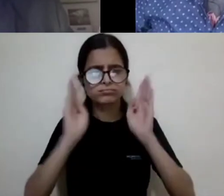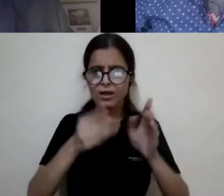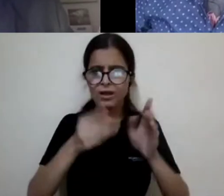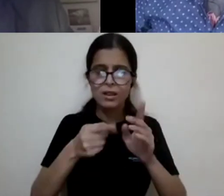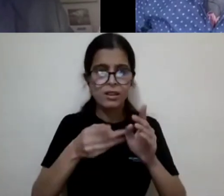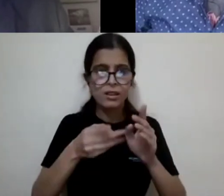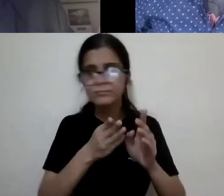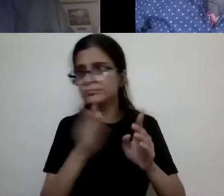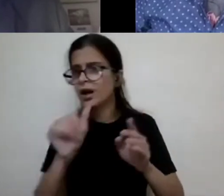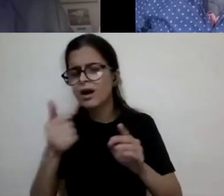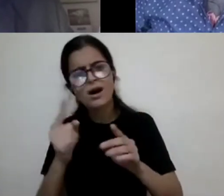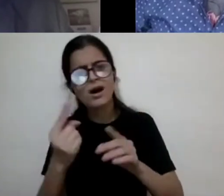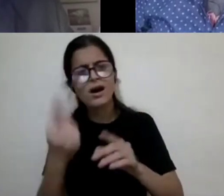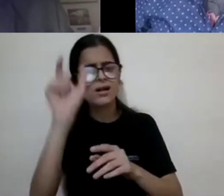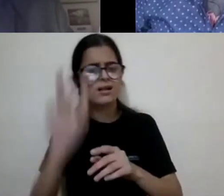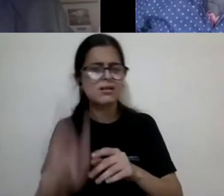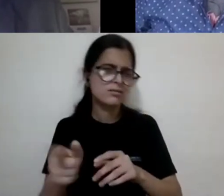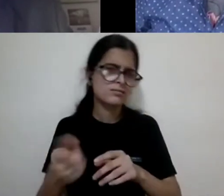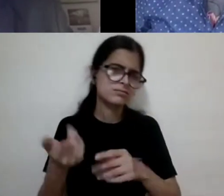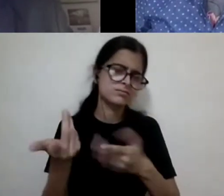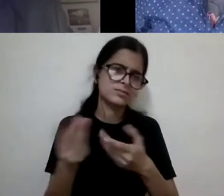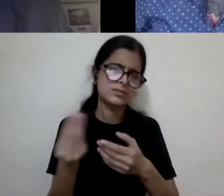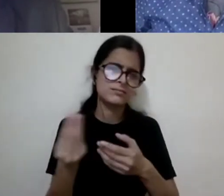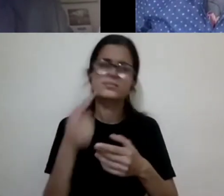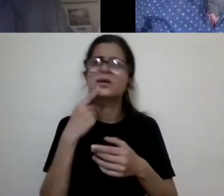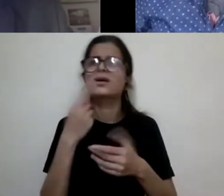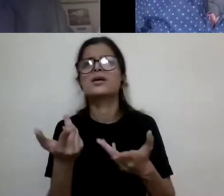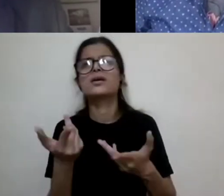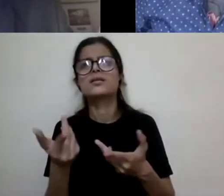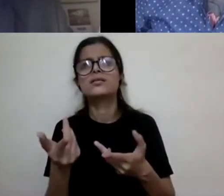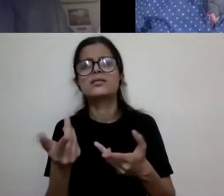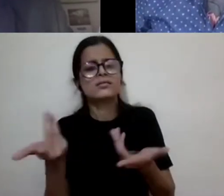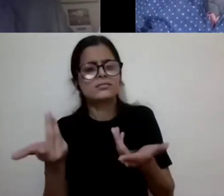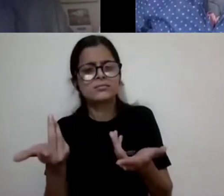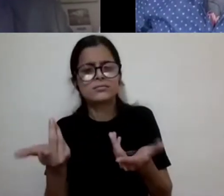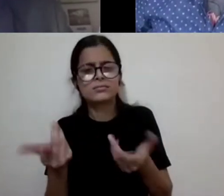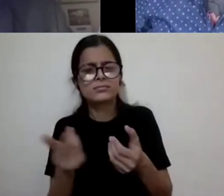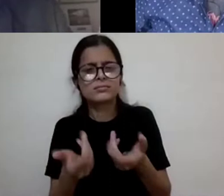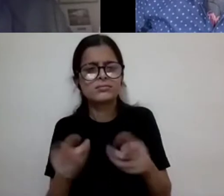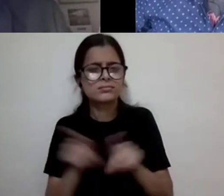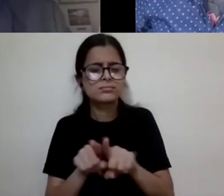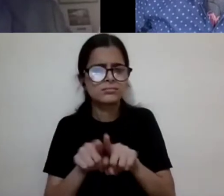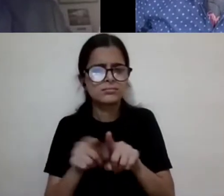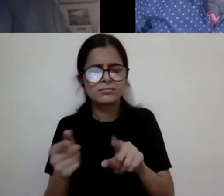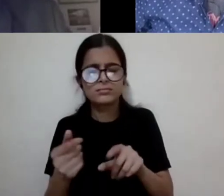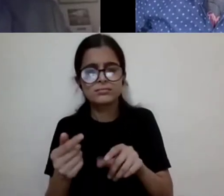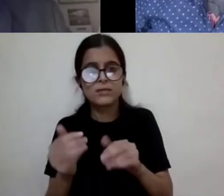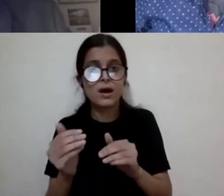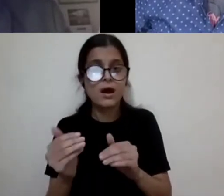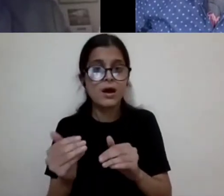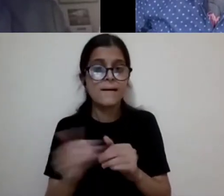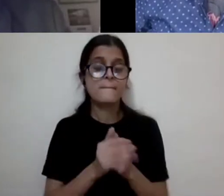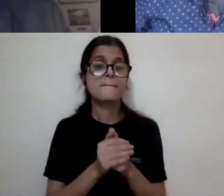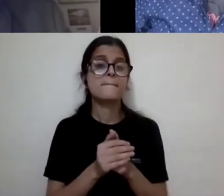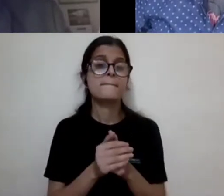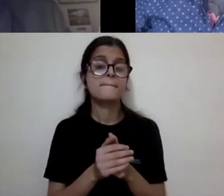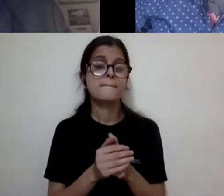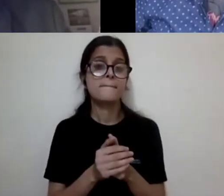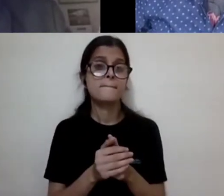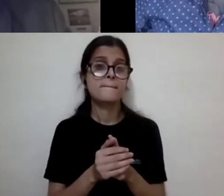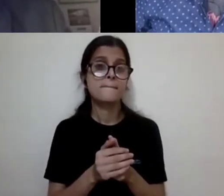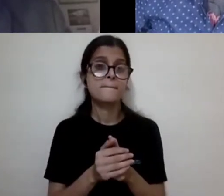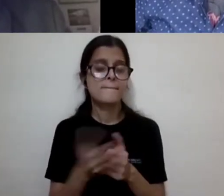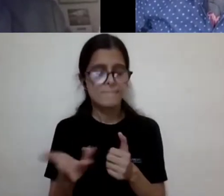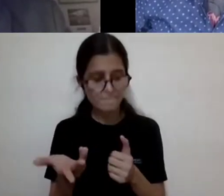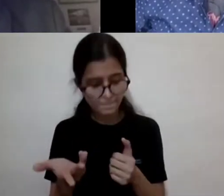a human being? Some people are autistic, some people are artistic, I mean, or both. Um, so, and then, and just in terms of